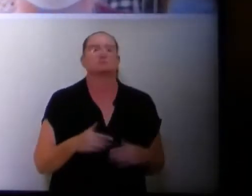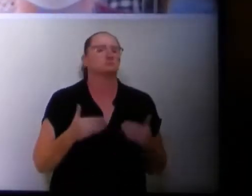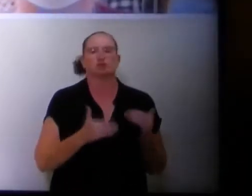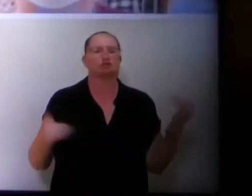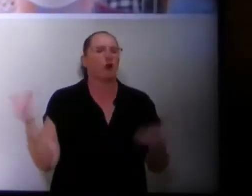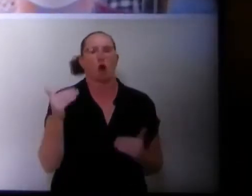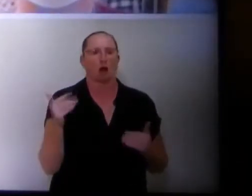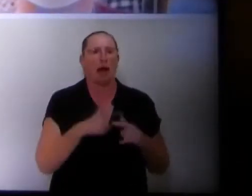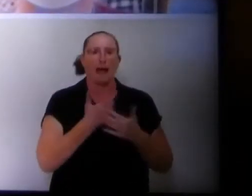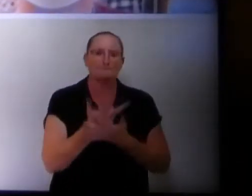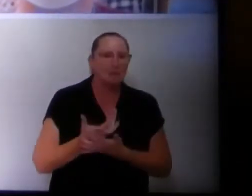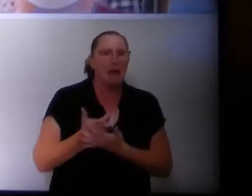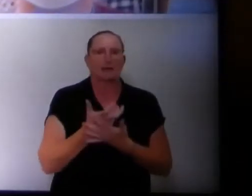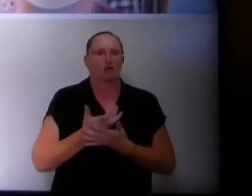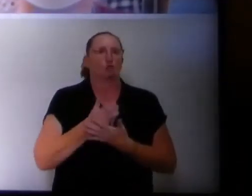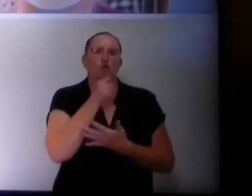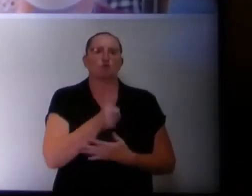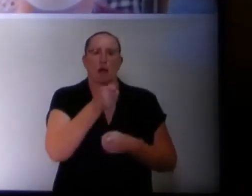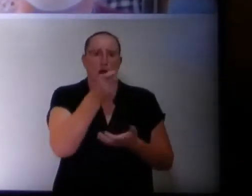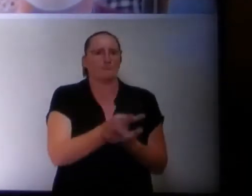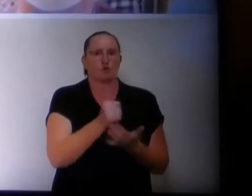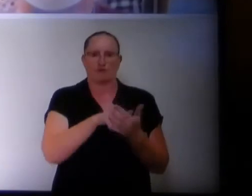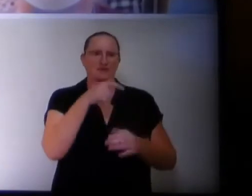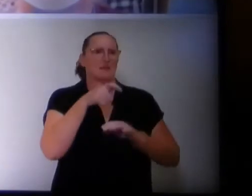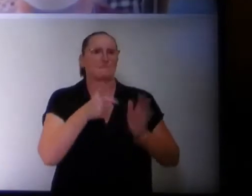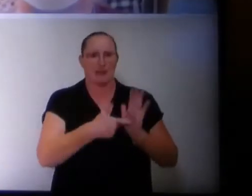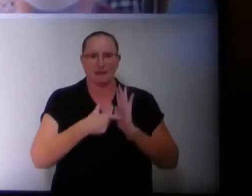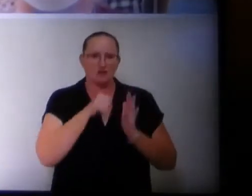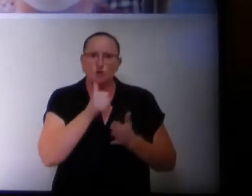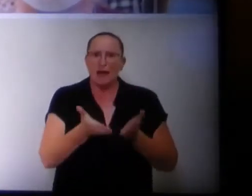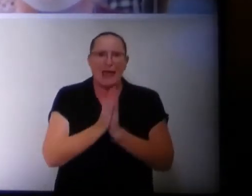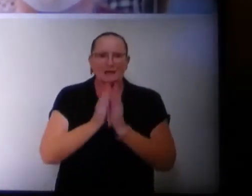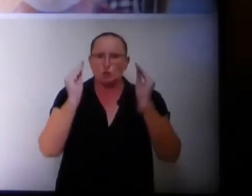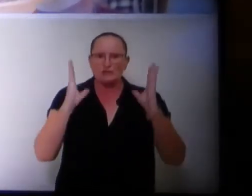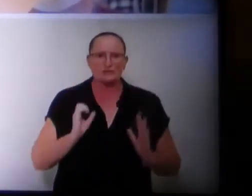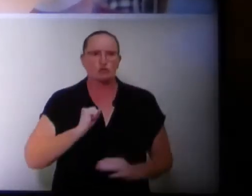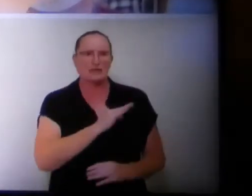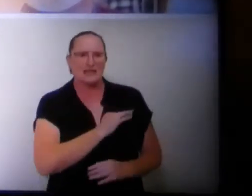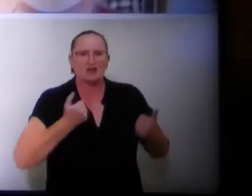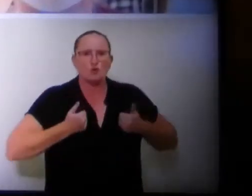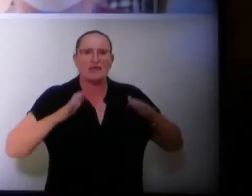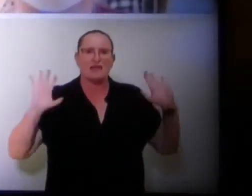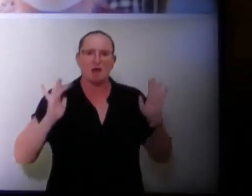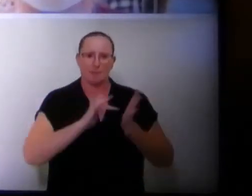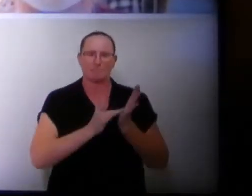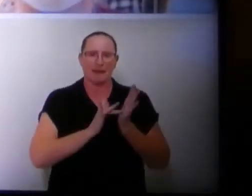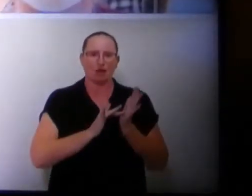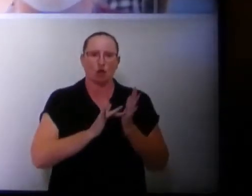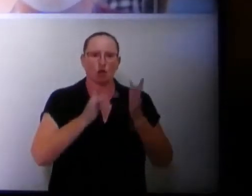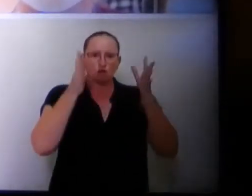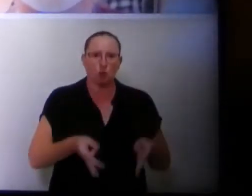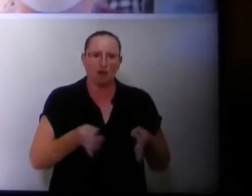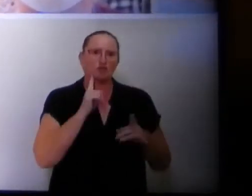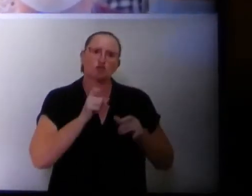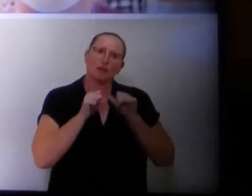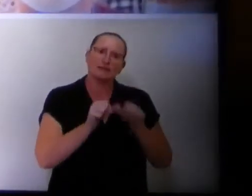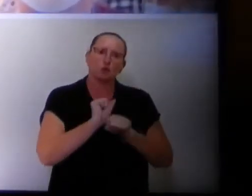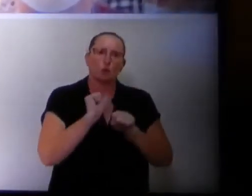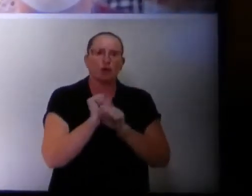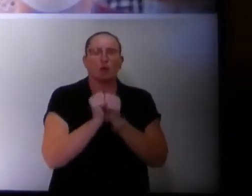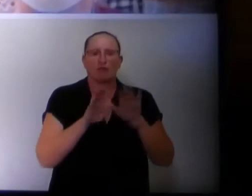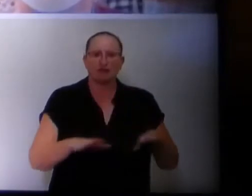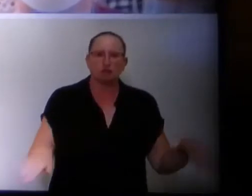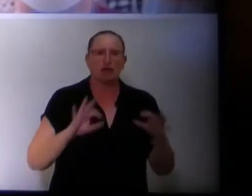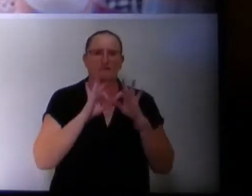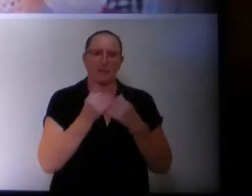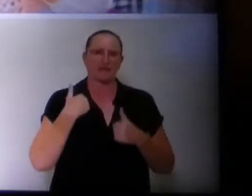too far. I am begging you, do not approve this mandate. Do not ask your teachers and staff to give up medical choice to continue working with the children and families of